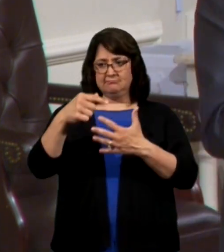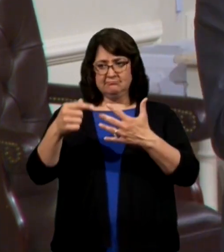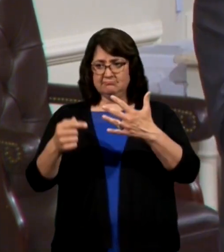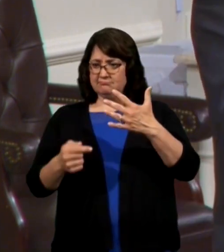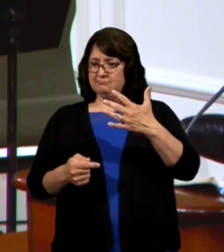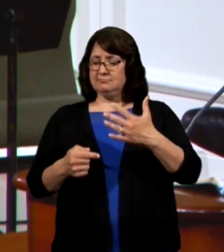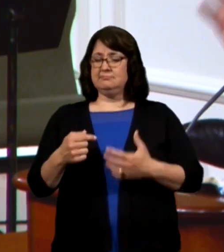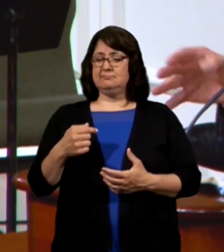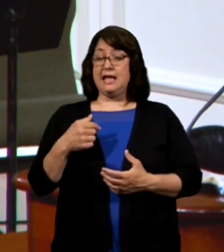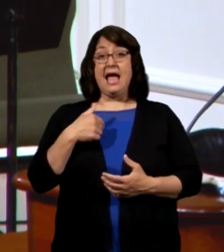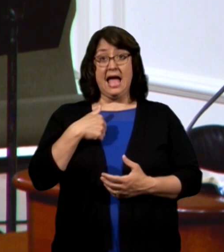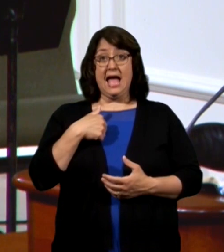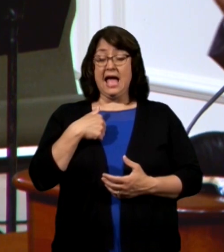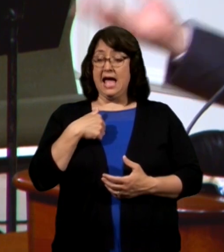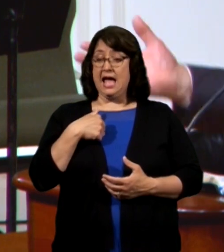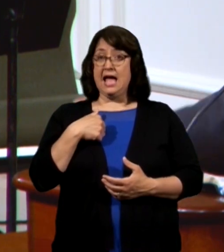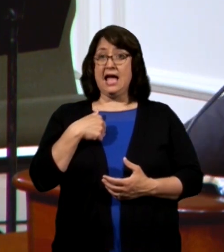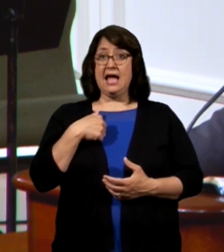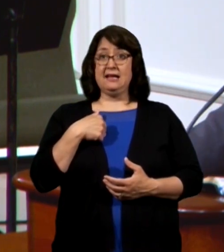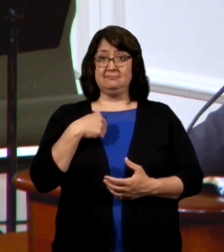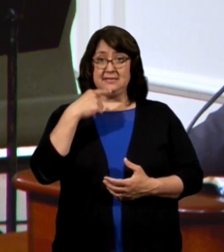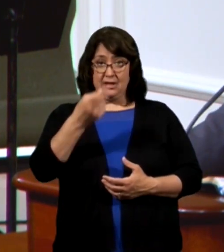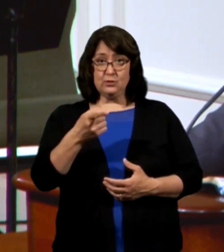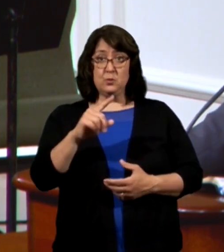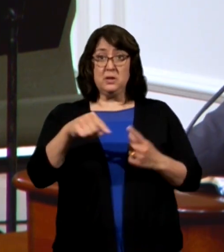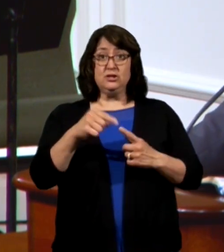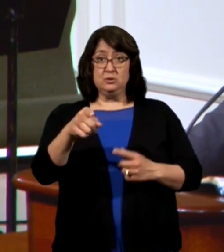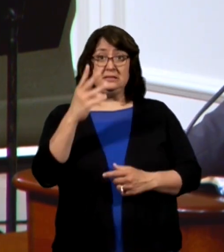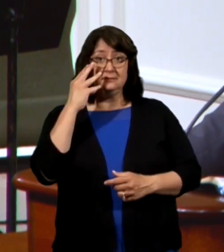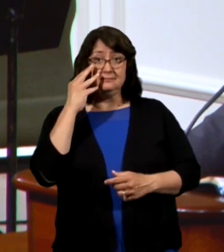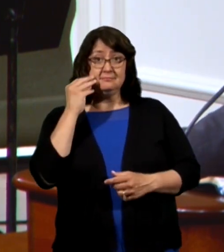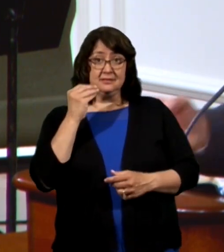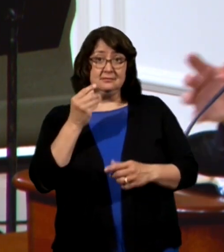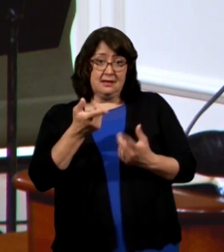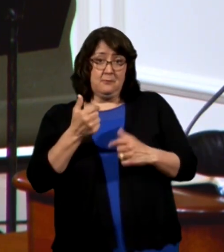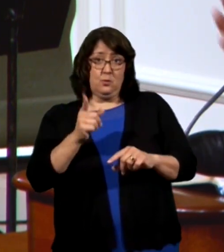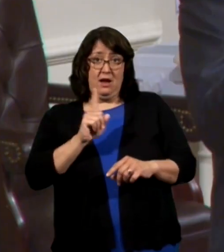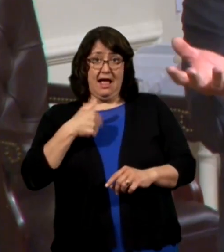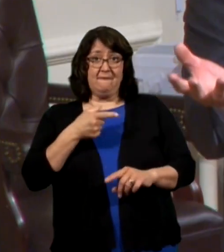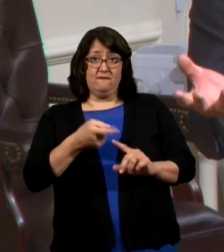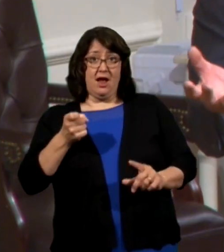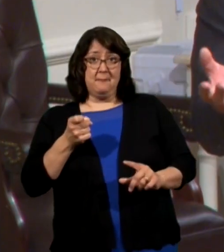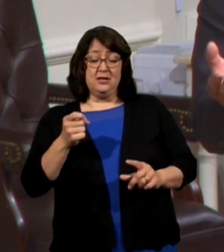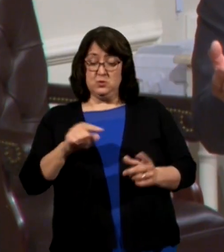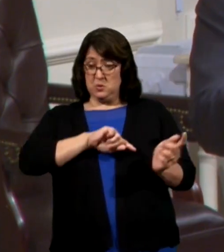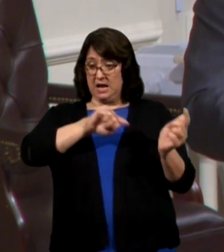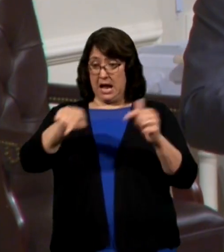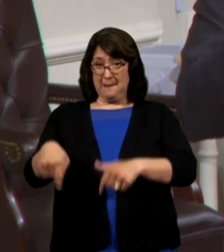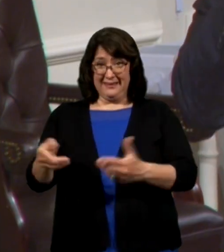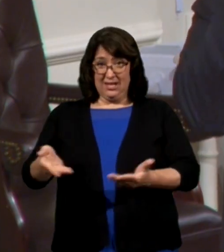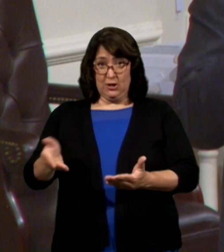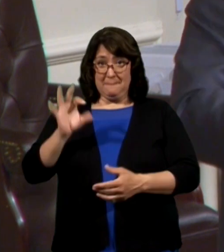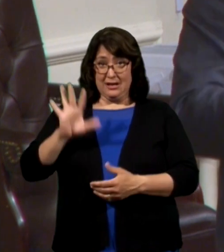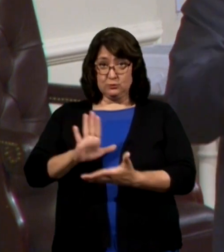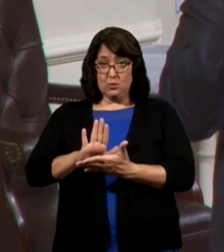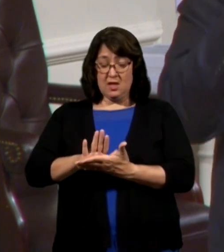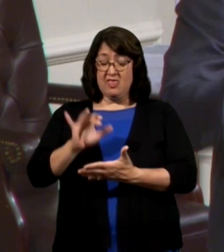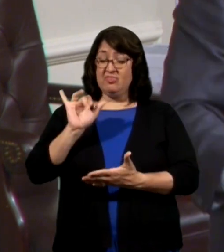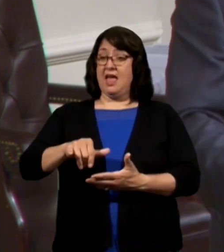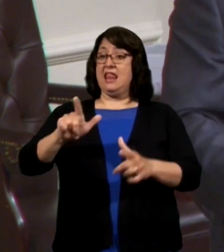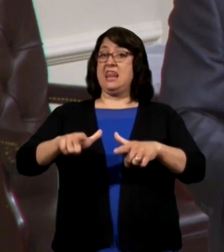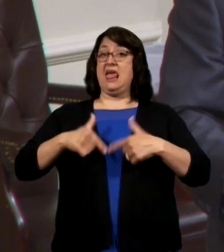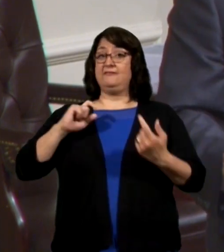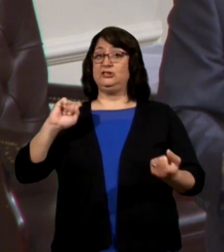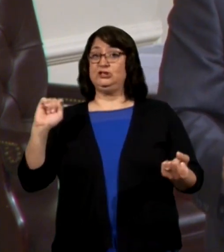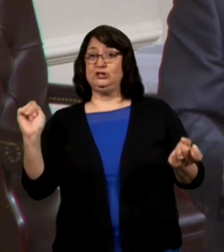I'm saying when you come from where I come from and you come down to pastor school, it was a life